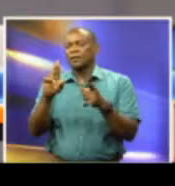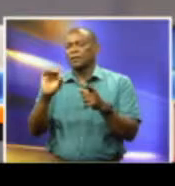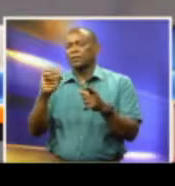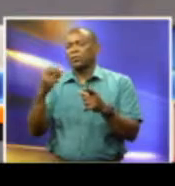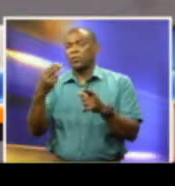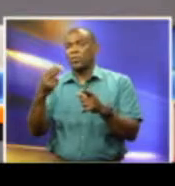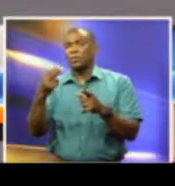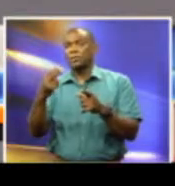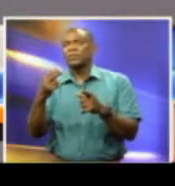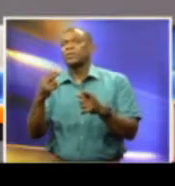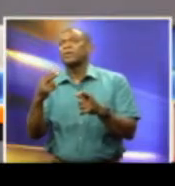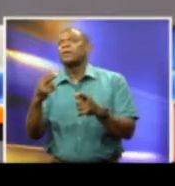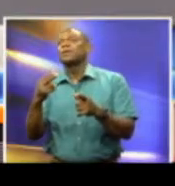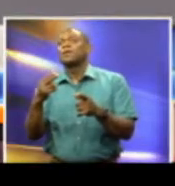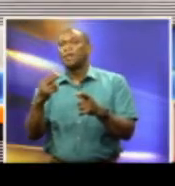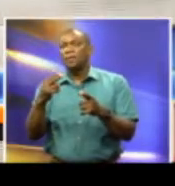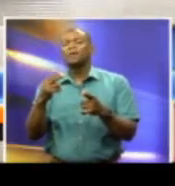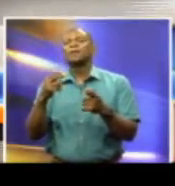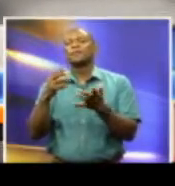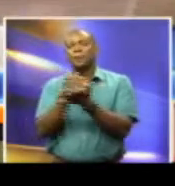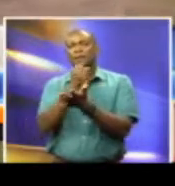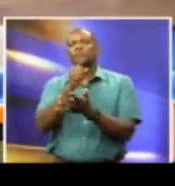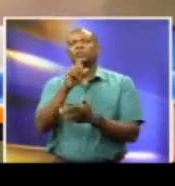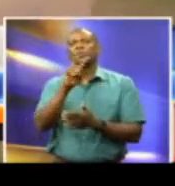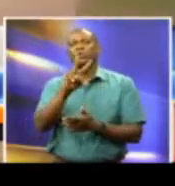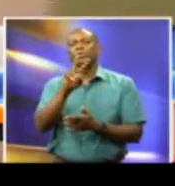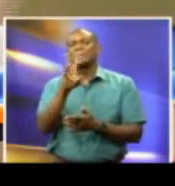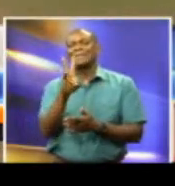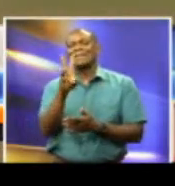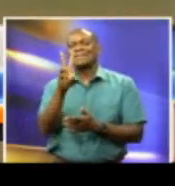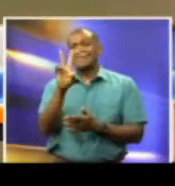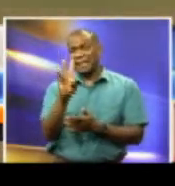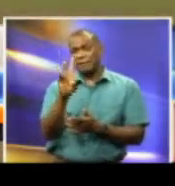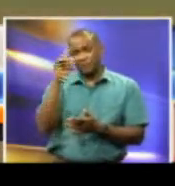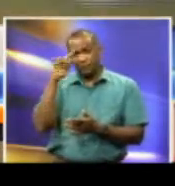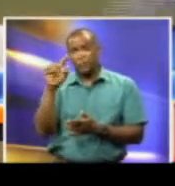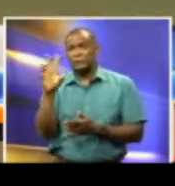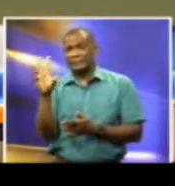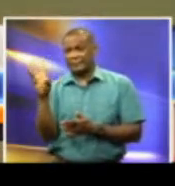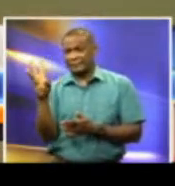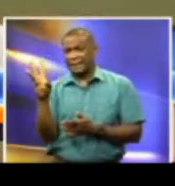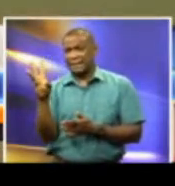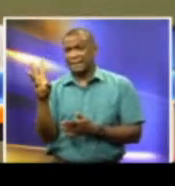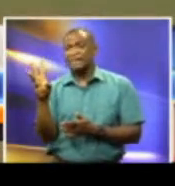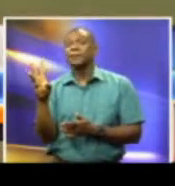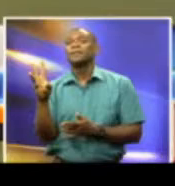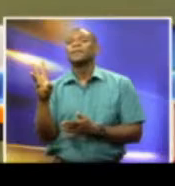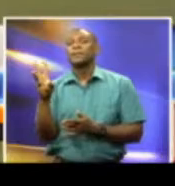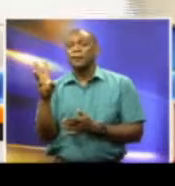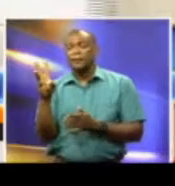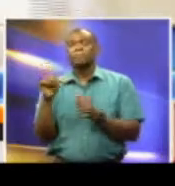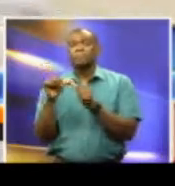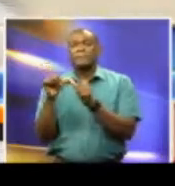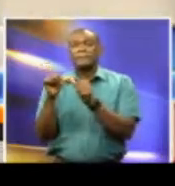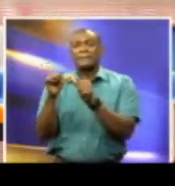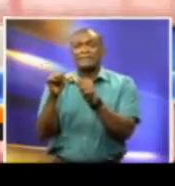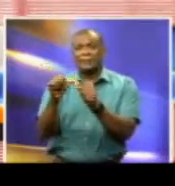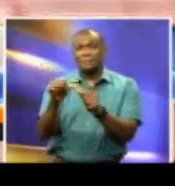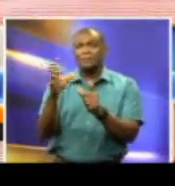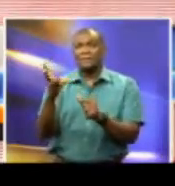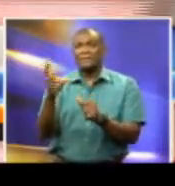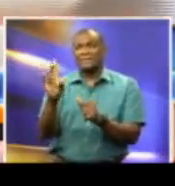on for just one, 267 for six. Jess Butler stuck around for 67 runs until Gabriel took his wicket.